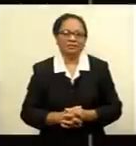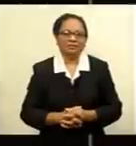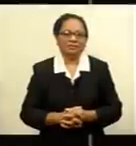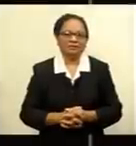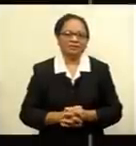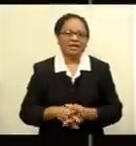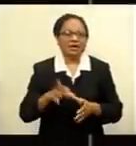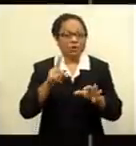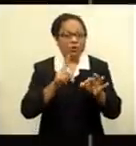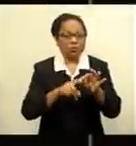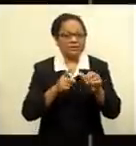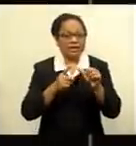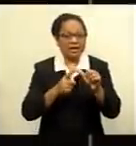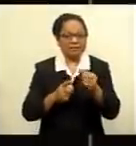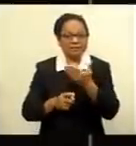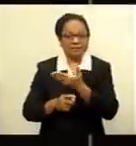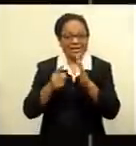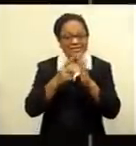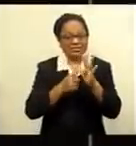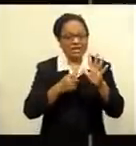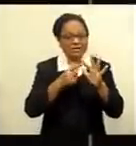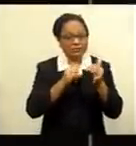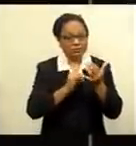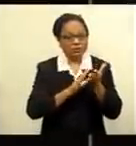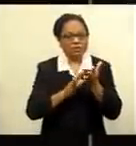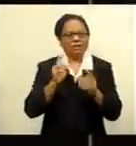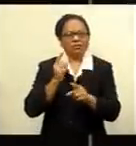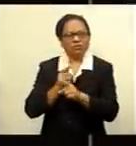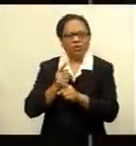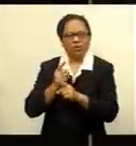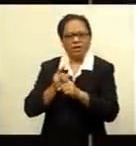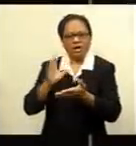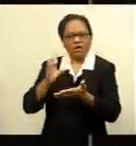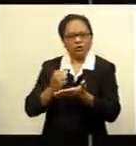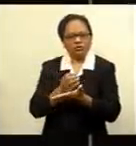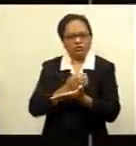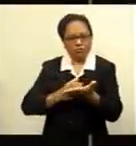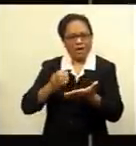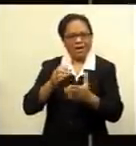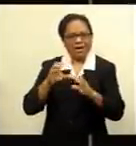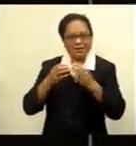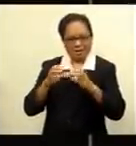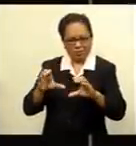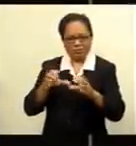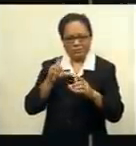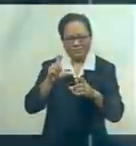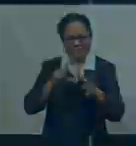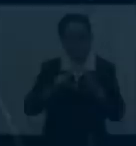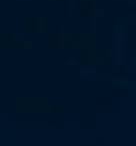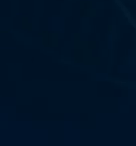In Q&A tonight, Jaisu Lal speaks with the Consumer Council of Fiji Chief Executive Seema Shandil.